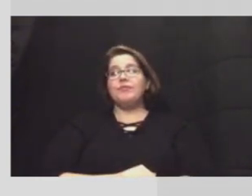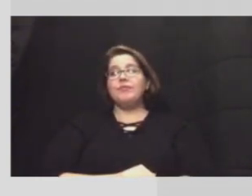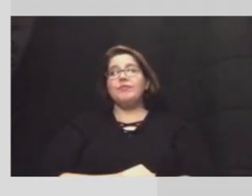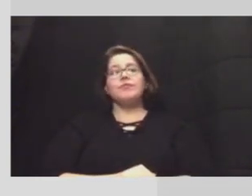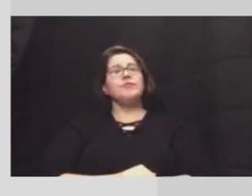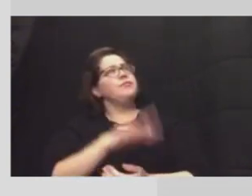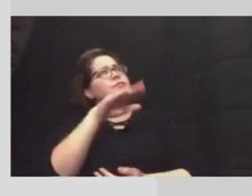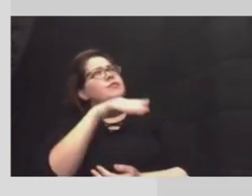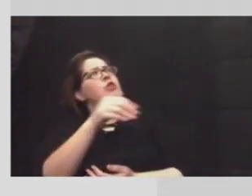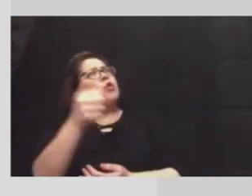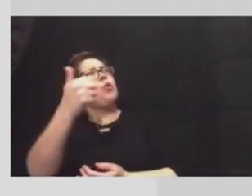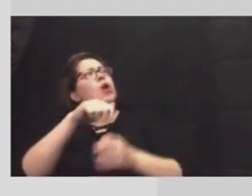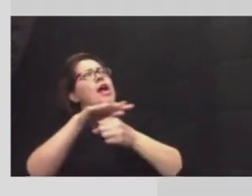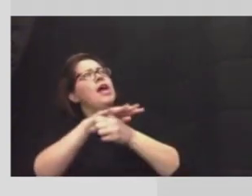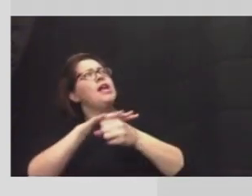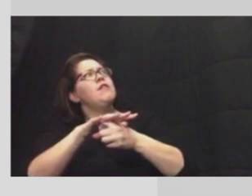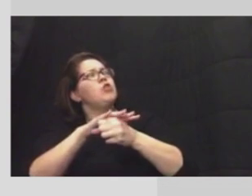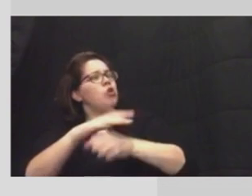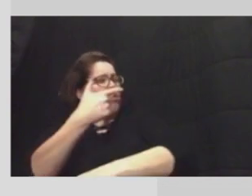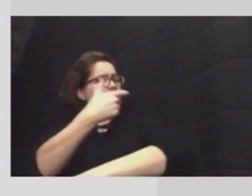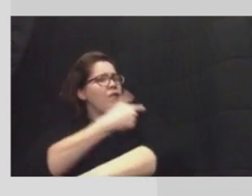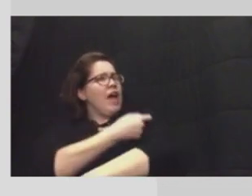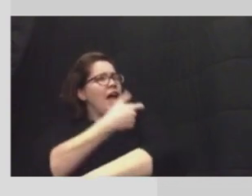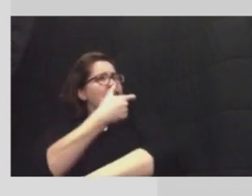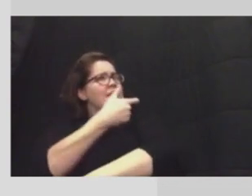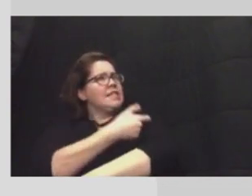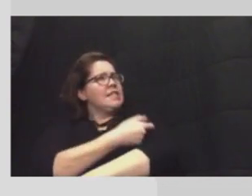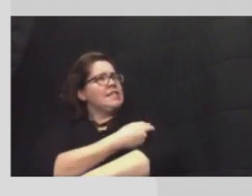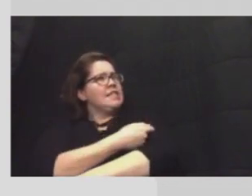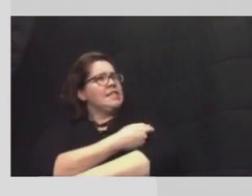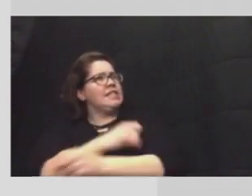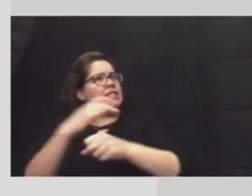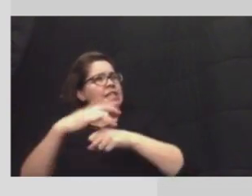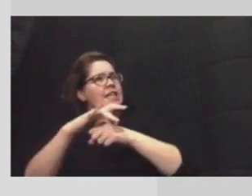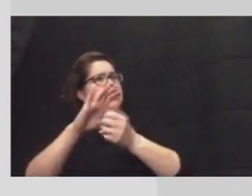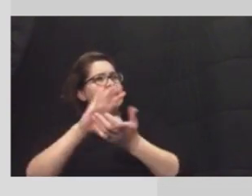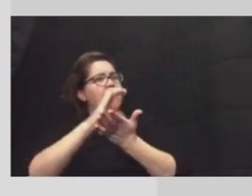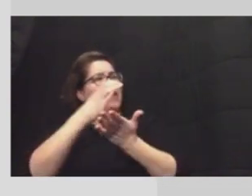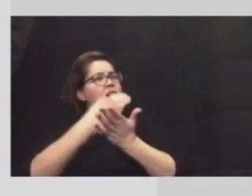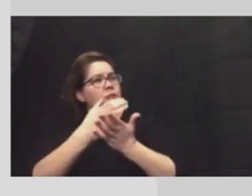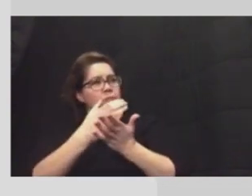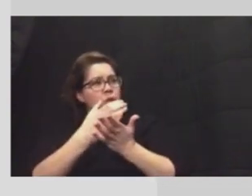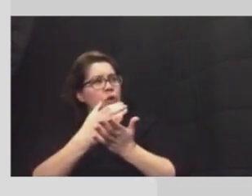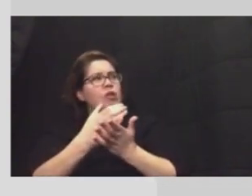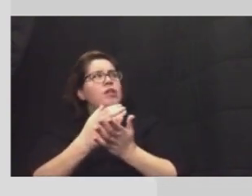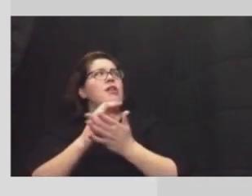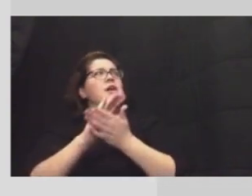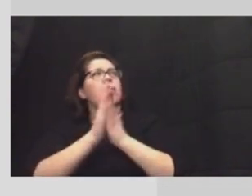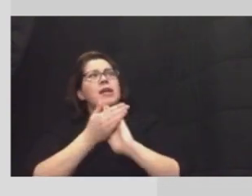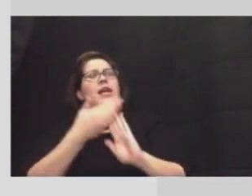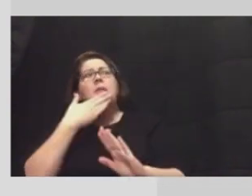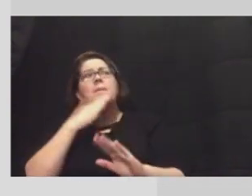were any of the local vaccine uh supplies compromised because of tower outages